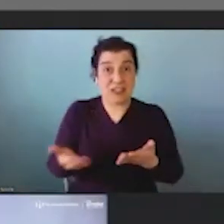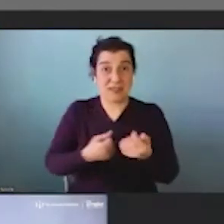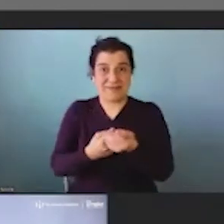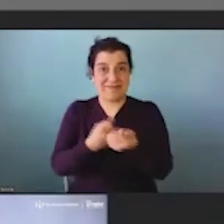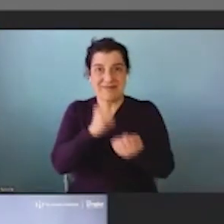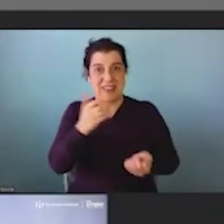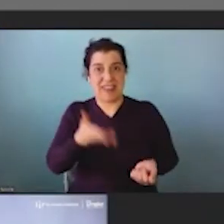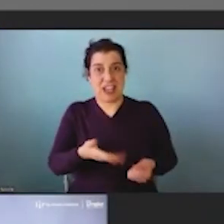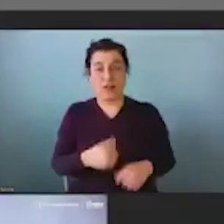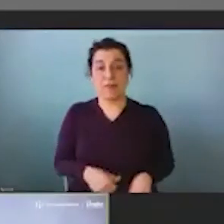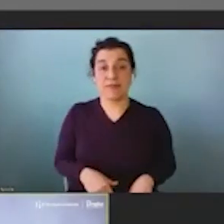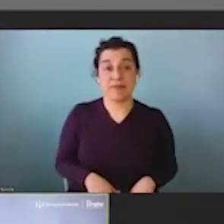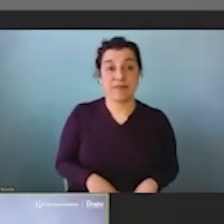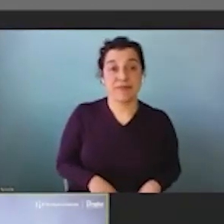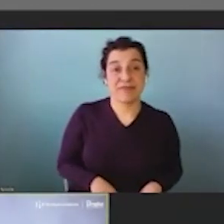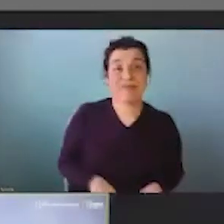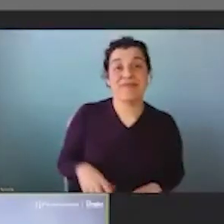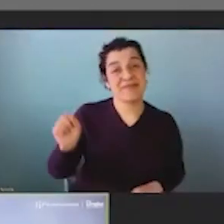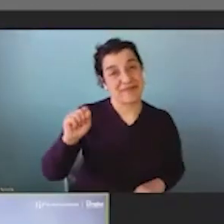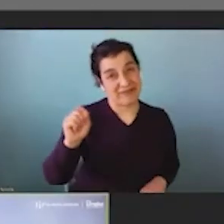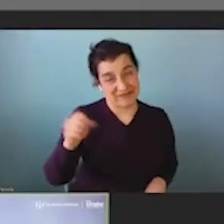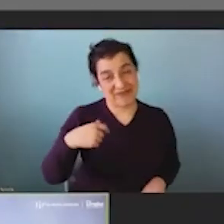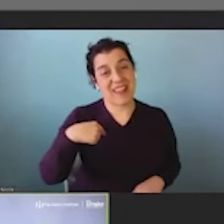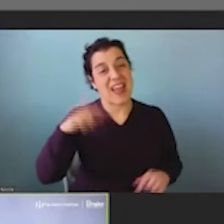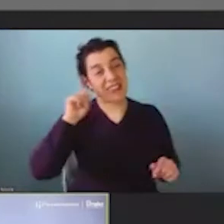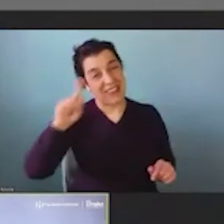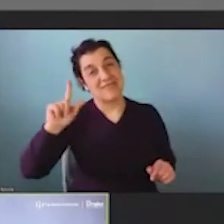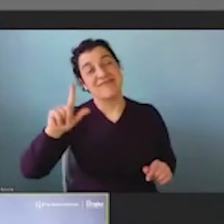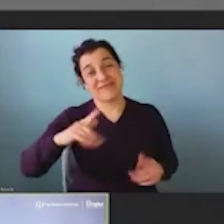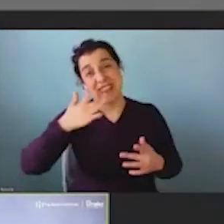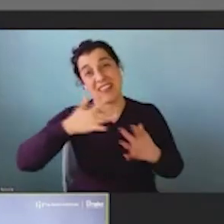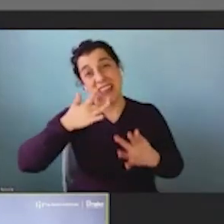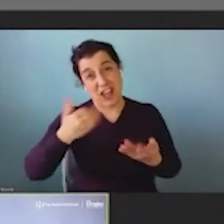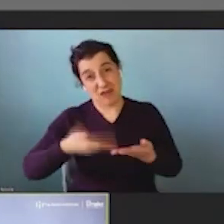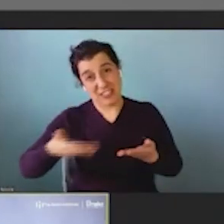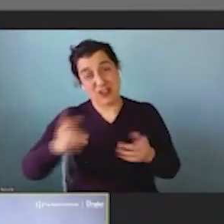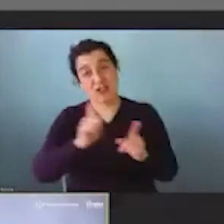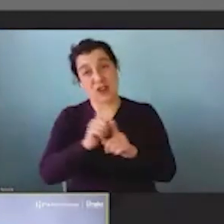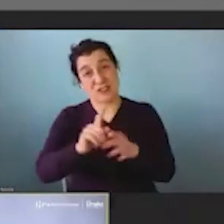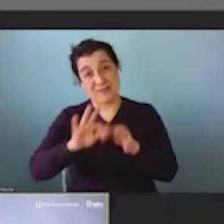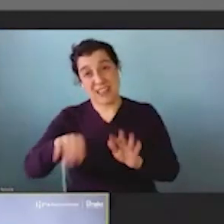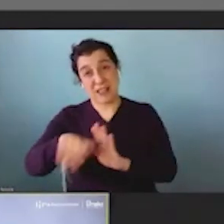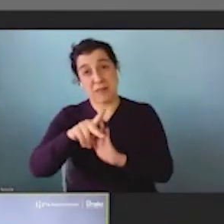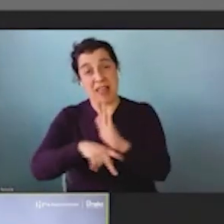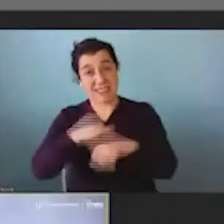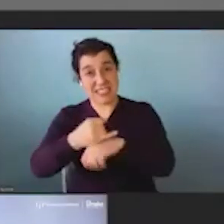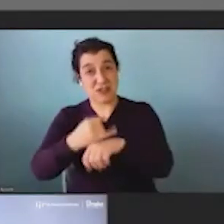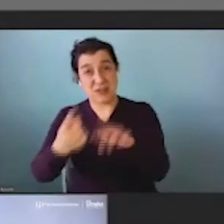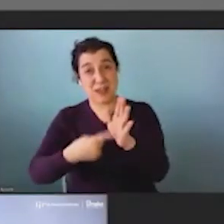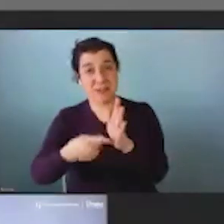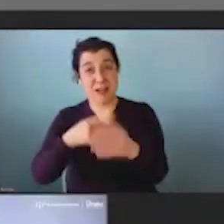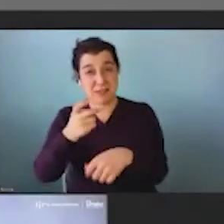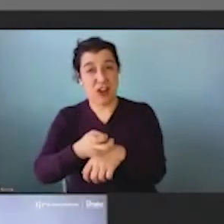Yeah, I think the lack of resources is obviously something that we know to as being a policy institute. It's very hard sometimes to find that. But